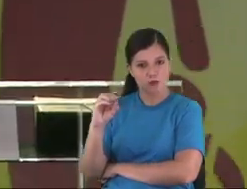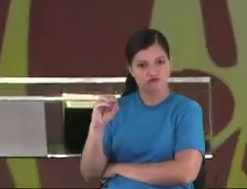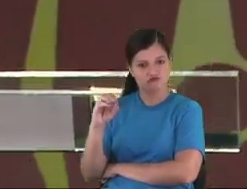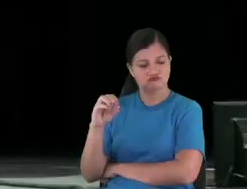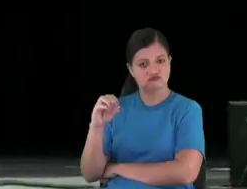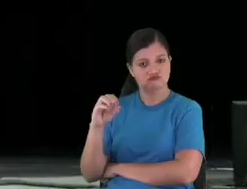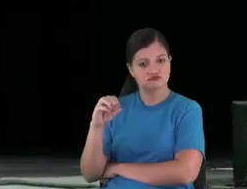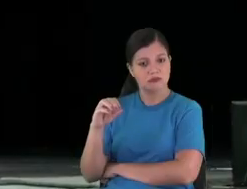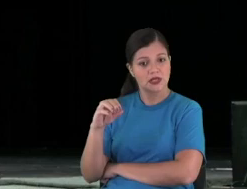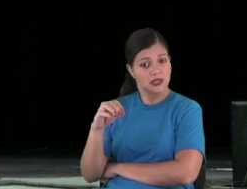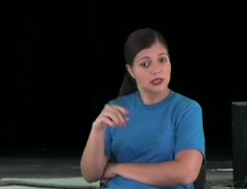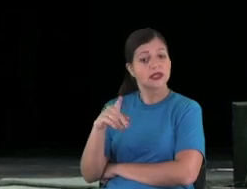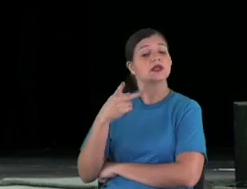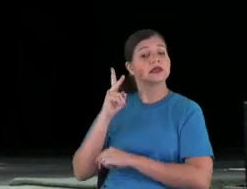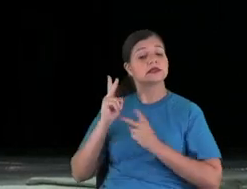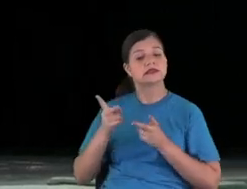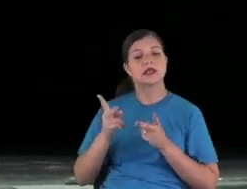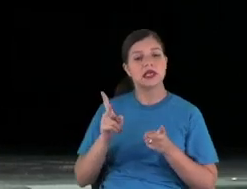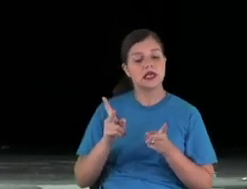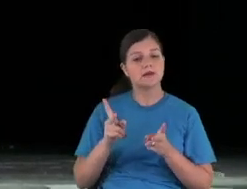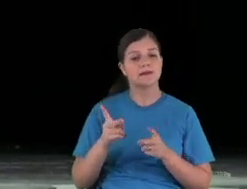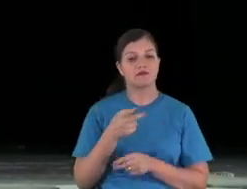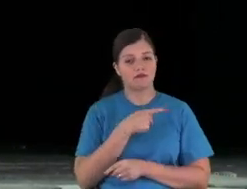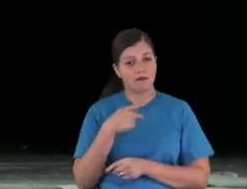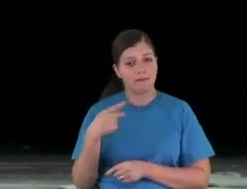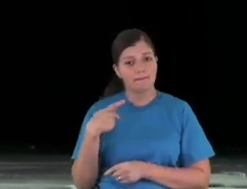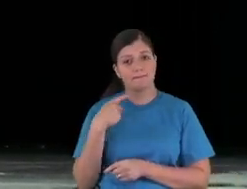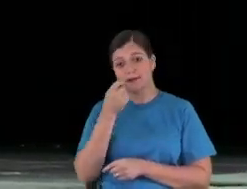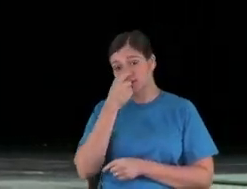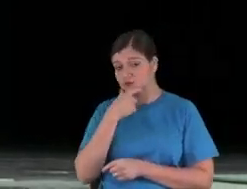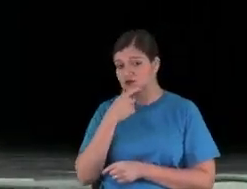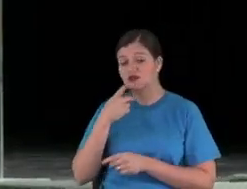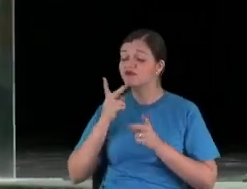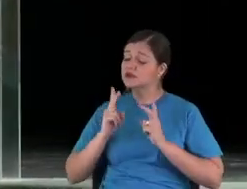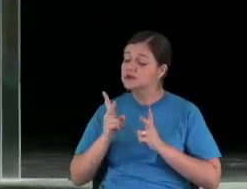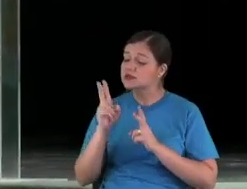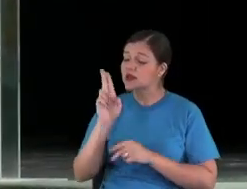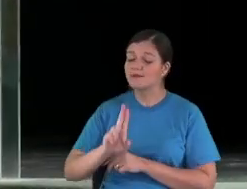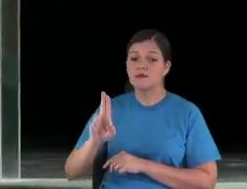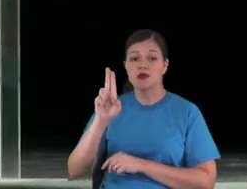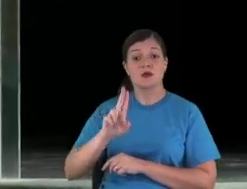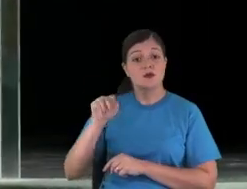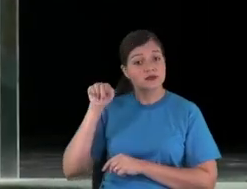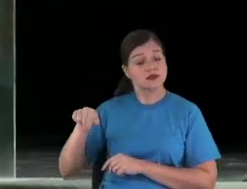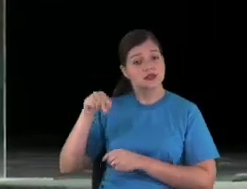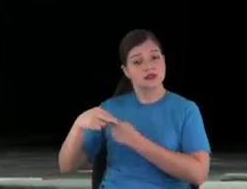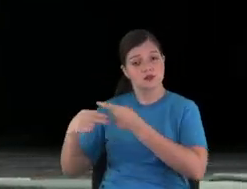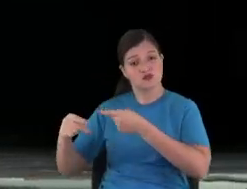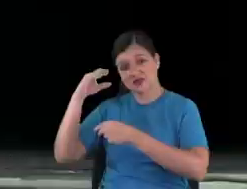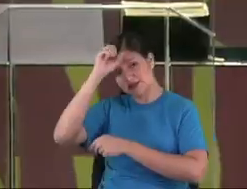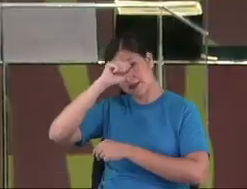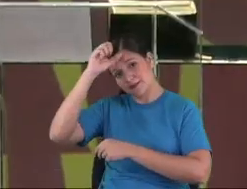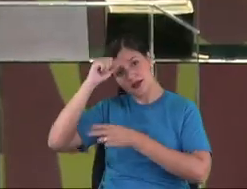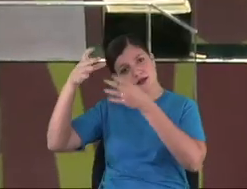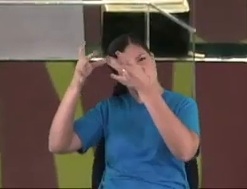Every day I use that. Like twice a week. This teaching, this learning.